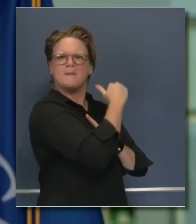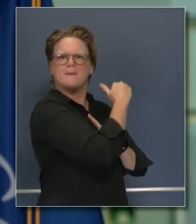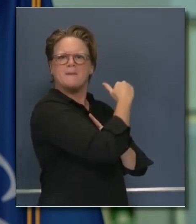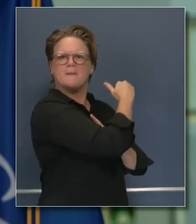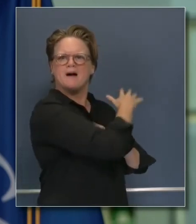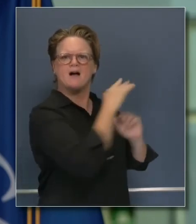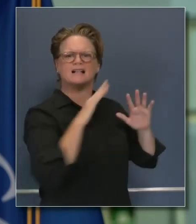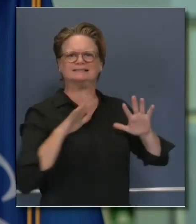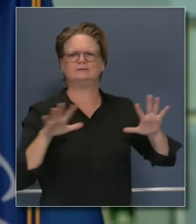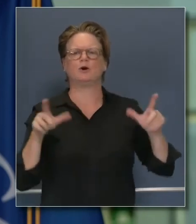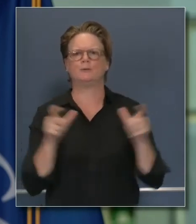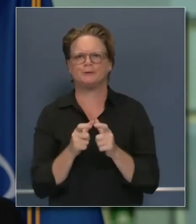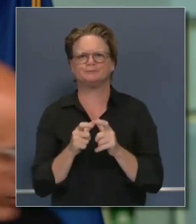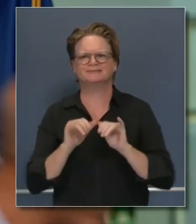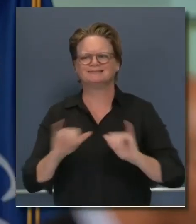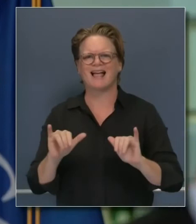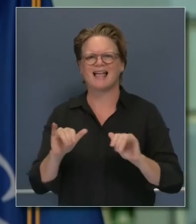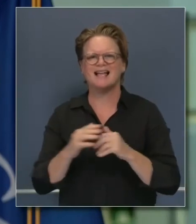that initial case.